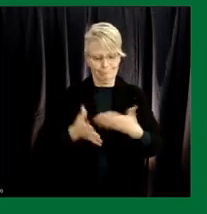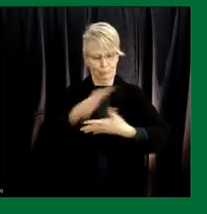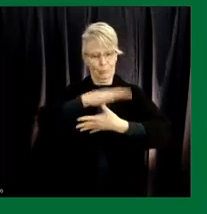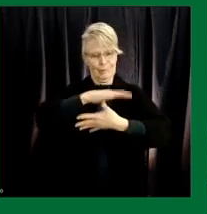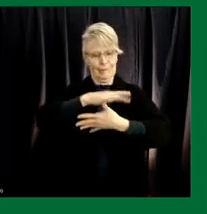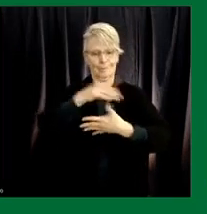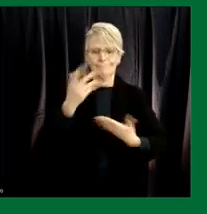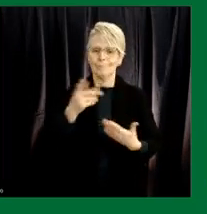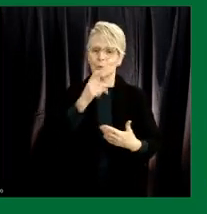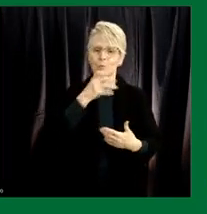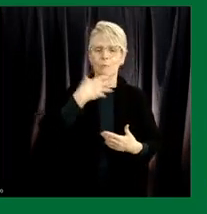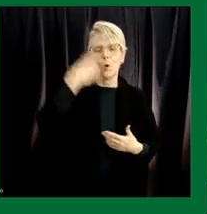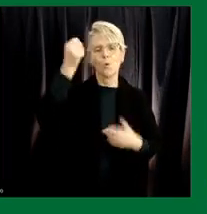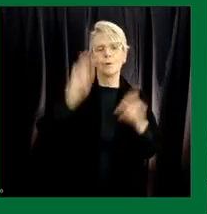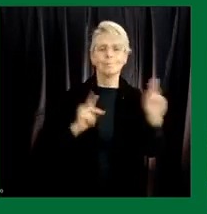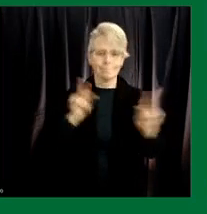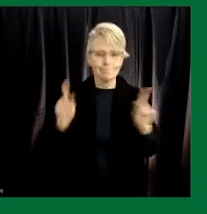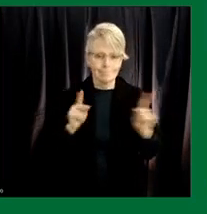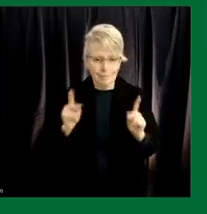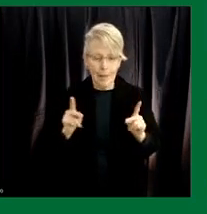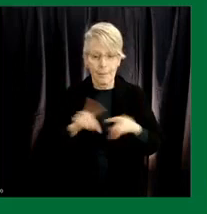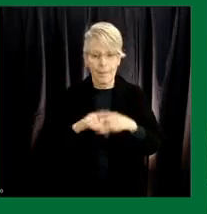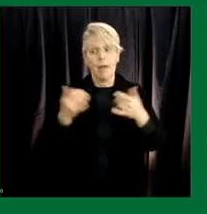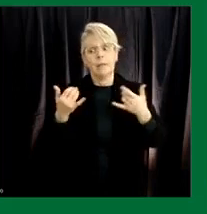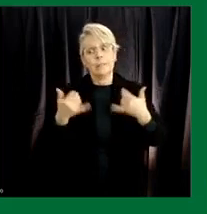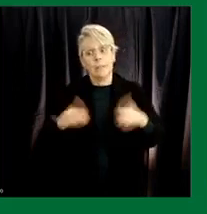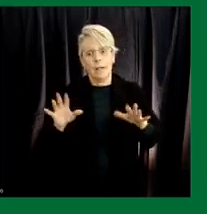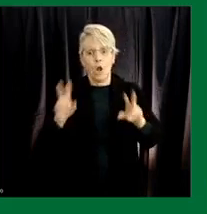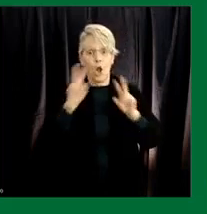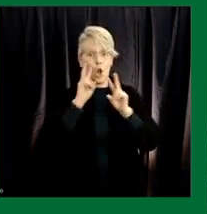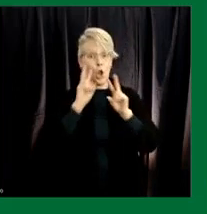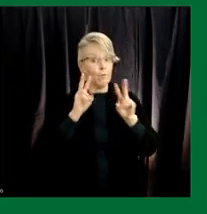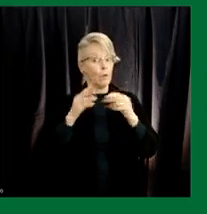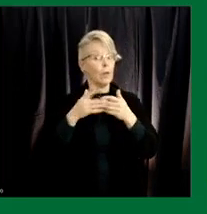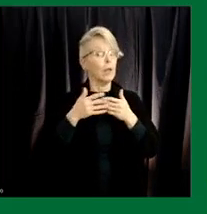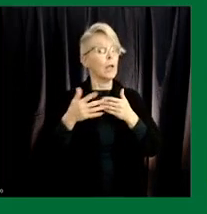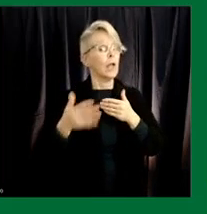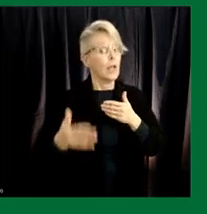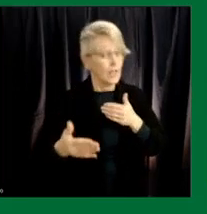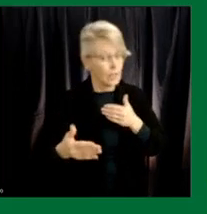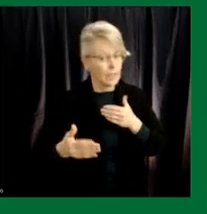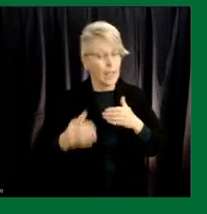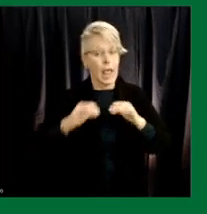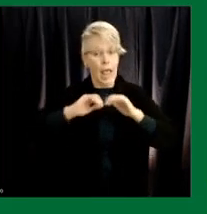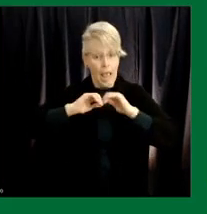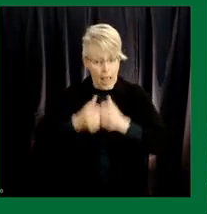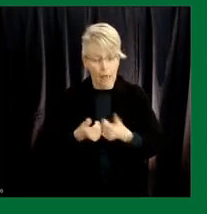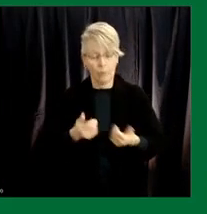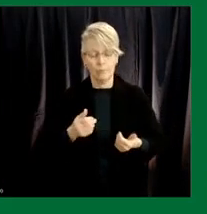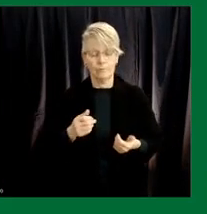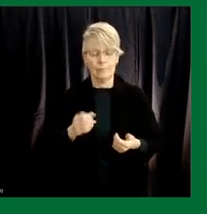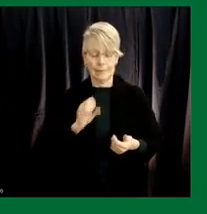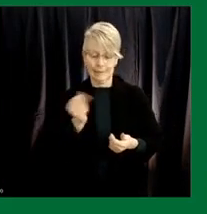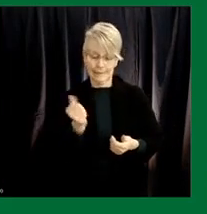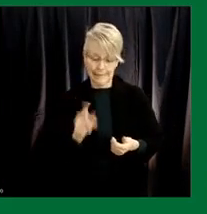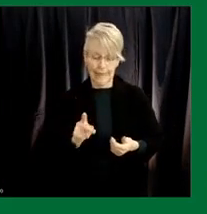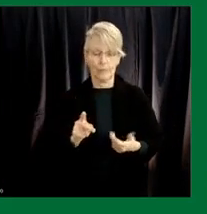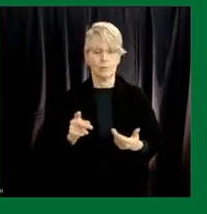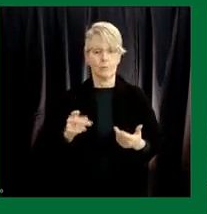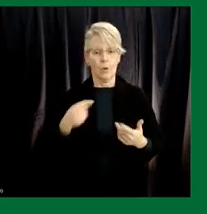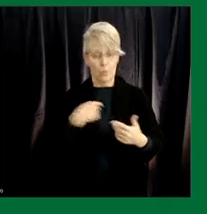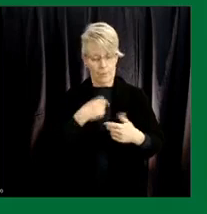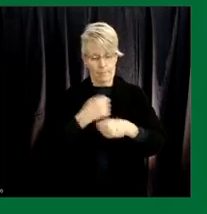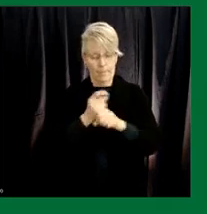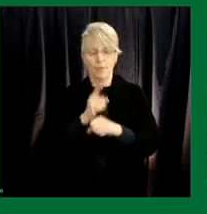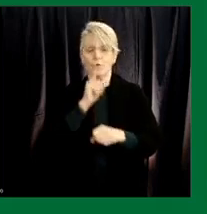at the same time we're trying to look forward to uh tomorrow and how we get our place our province and our nation and do our part to ensure